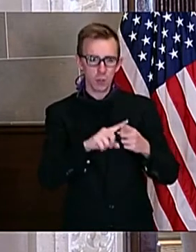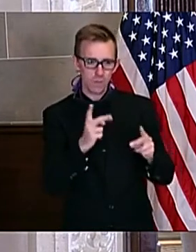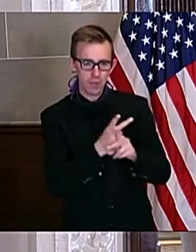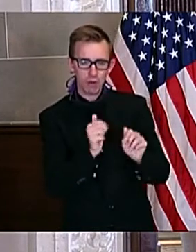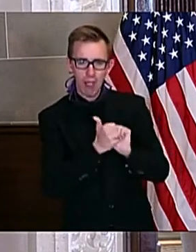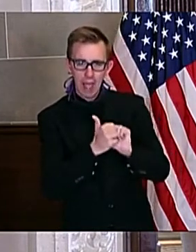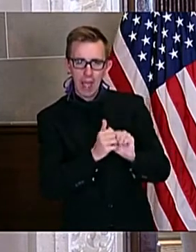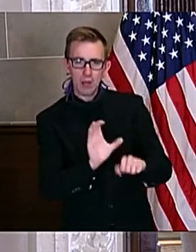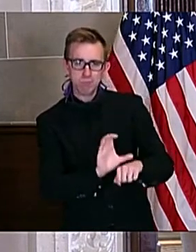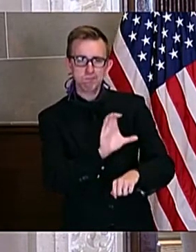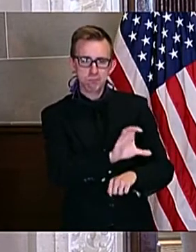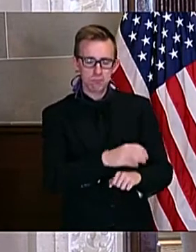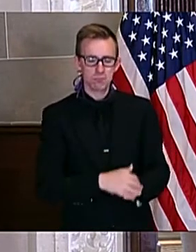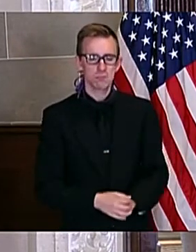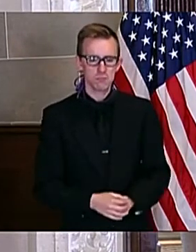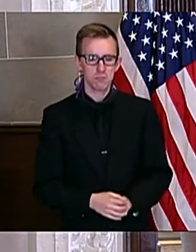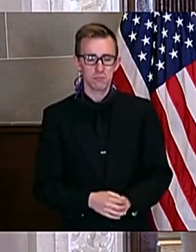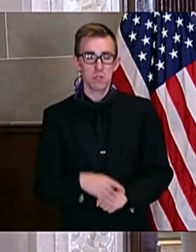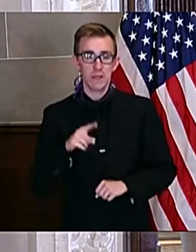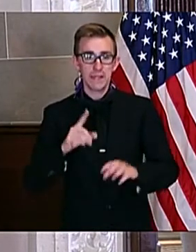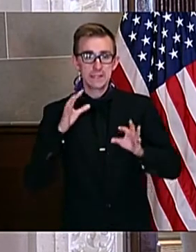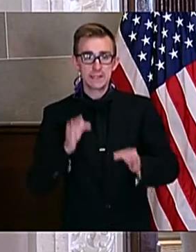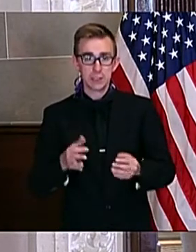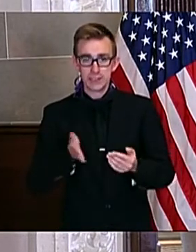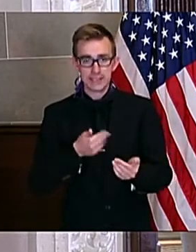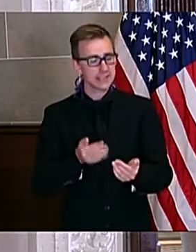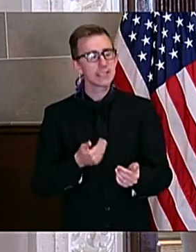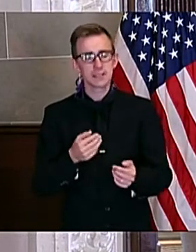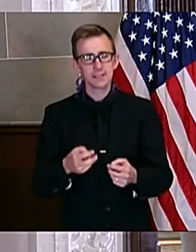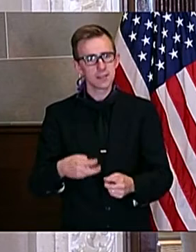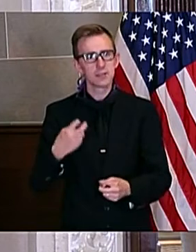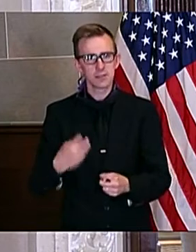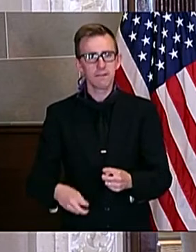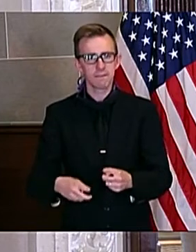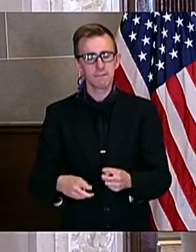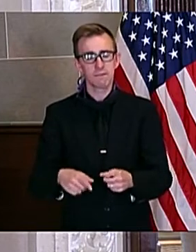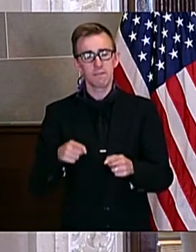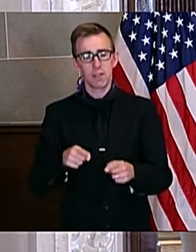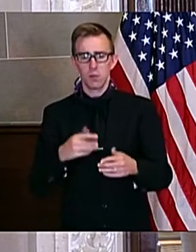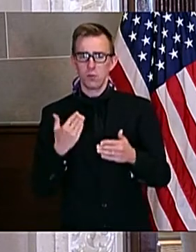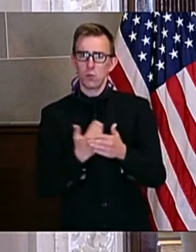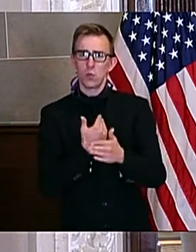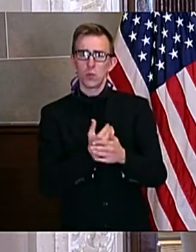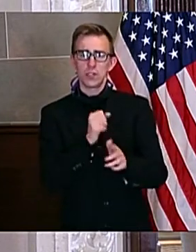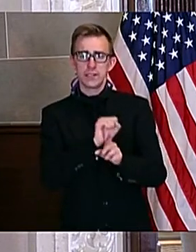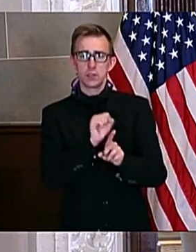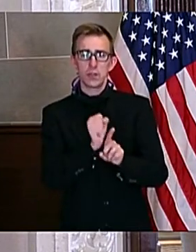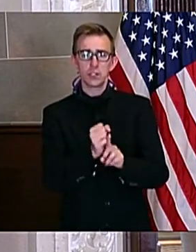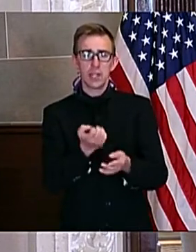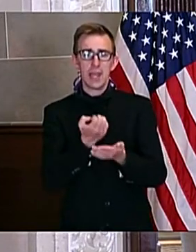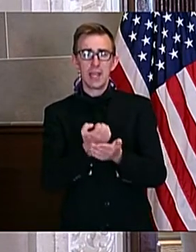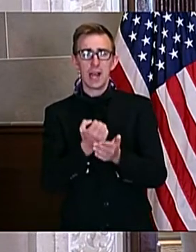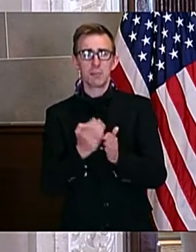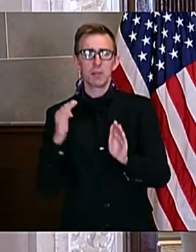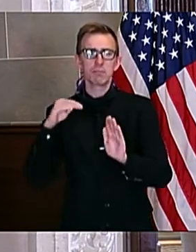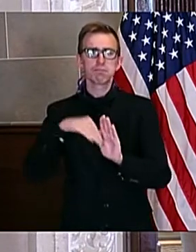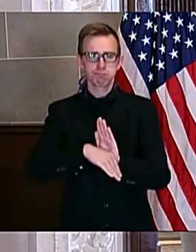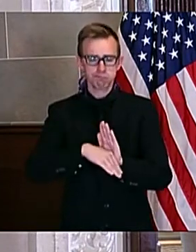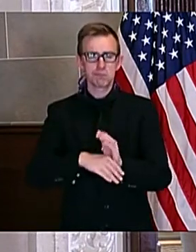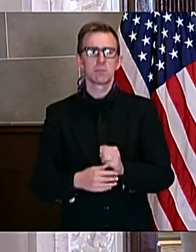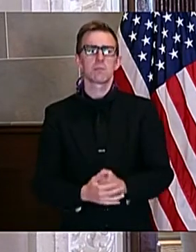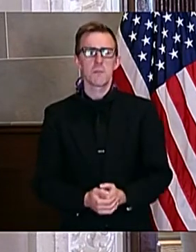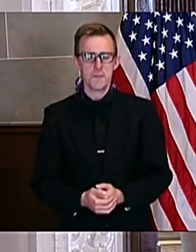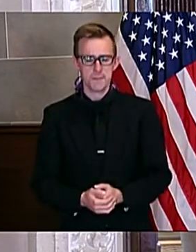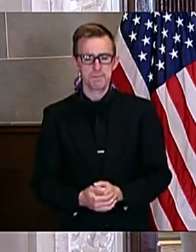as these decisions are, we are experiencing an unprecedented economic downturn, which